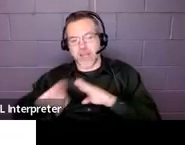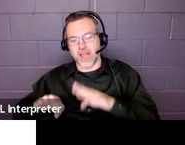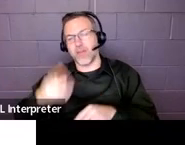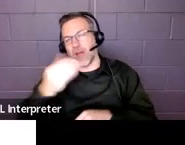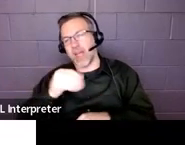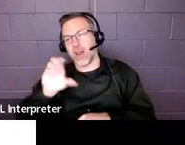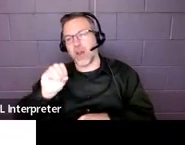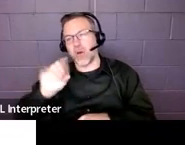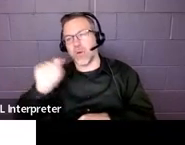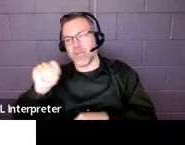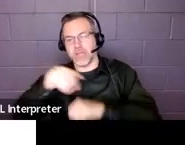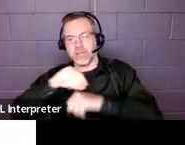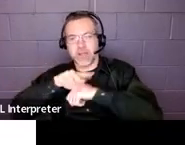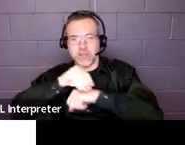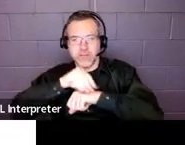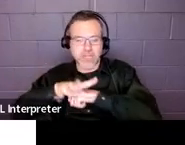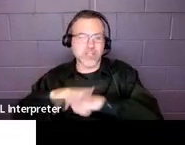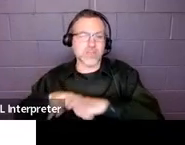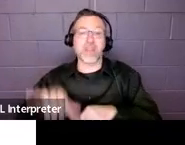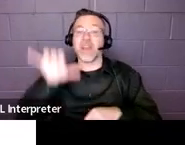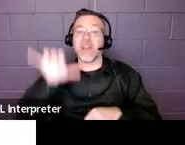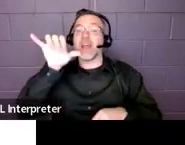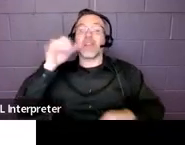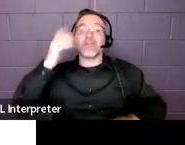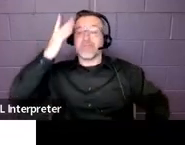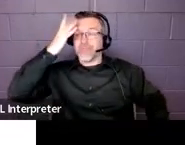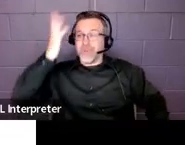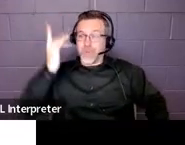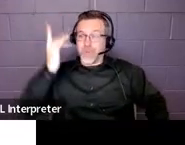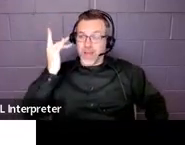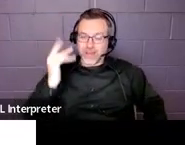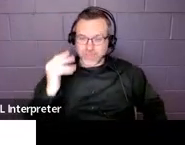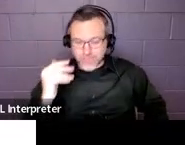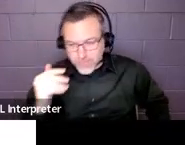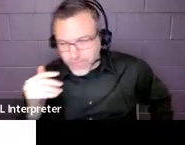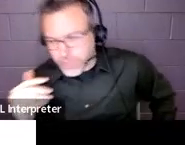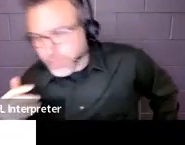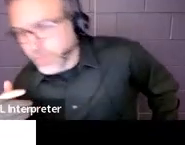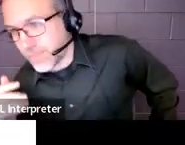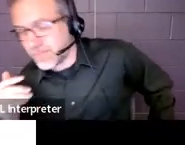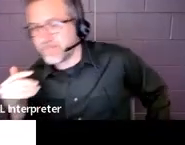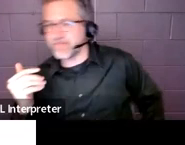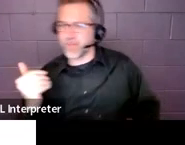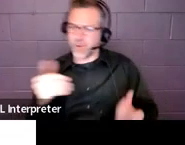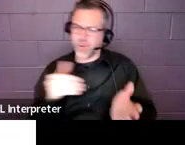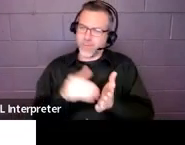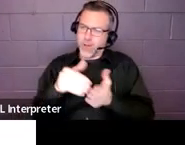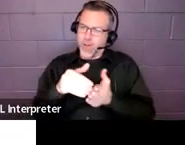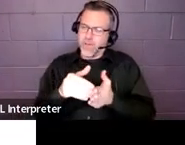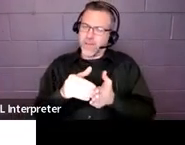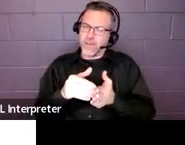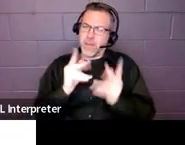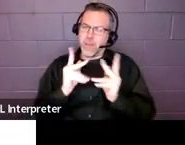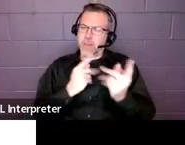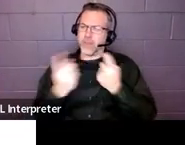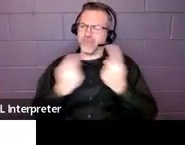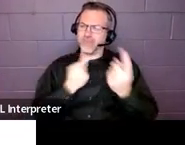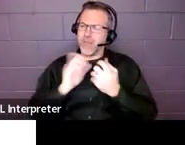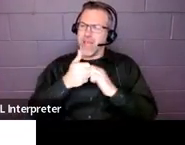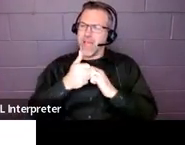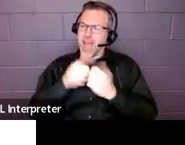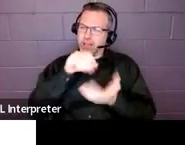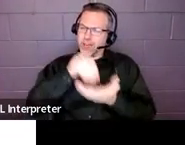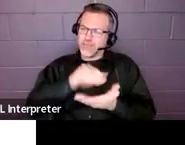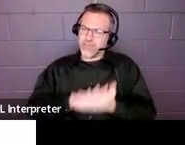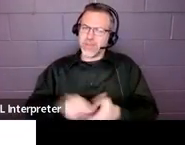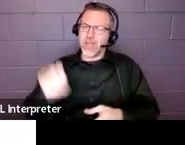consultation. And that's because we get a lot of questions about how to document SDI in behavior